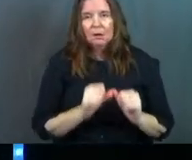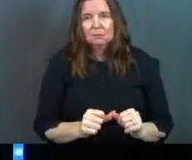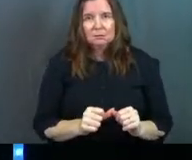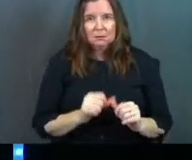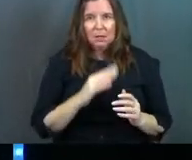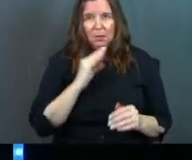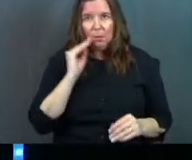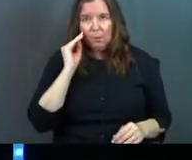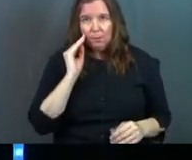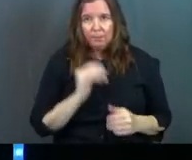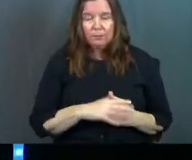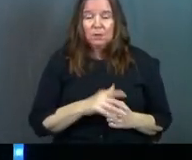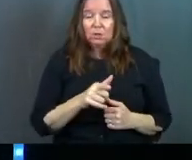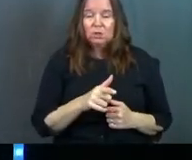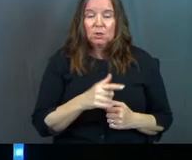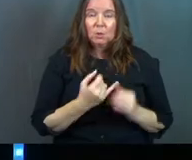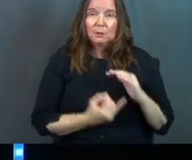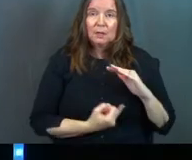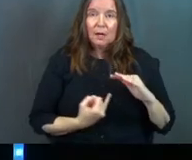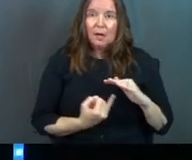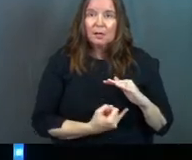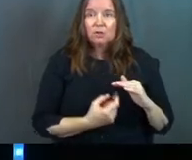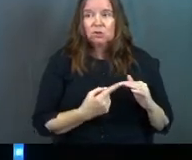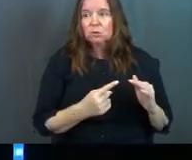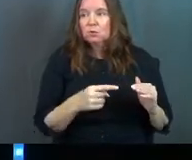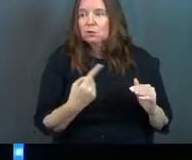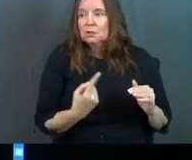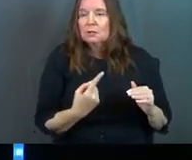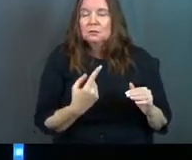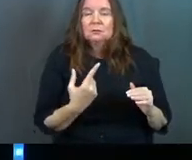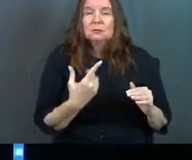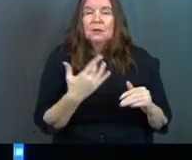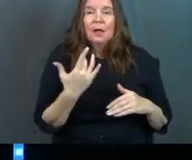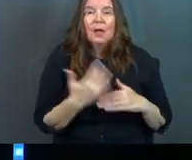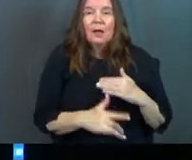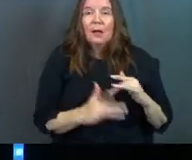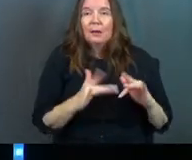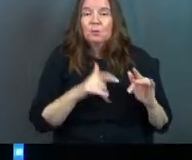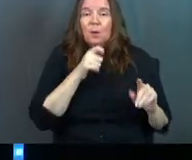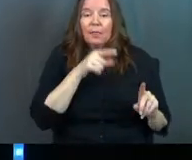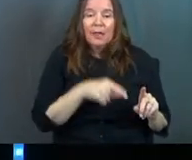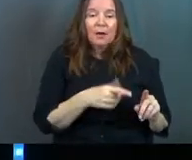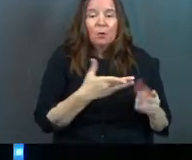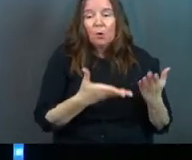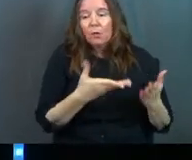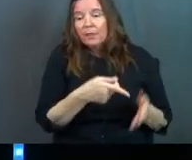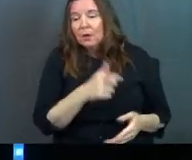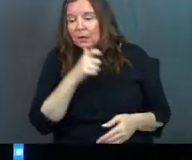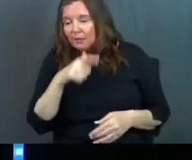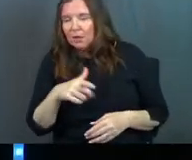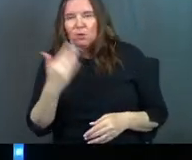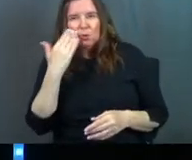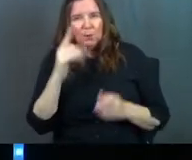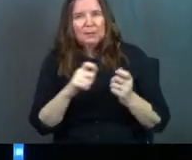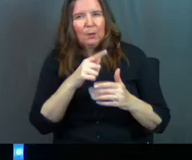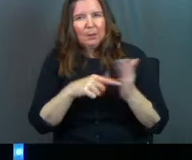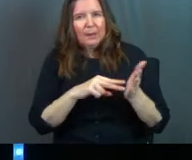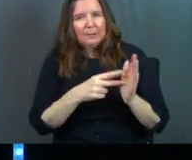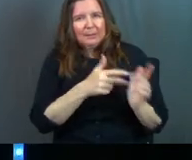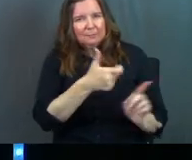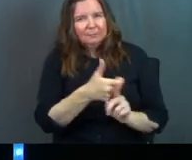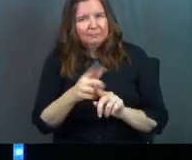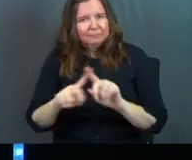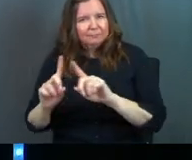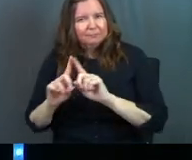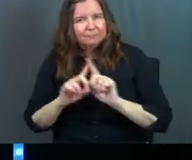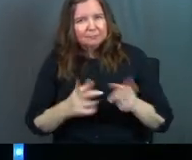in the home. She was isolated. She was just absent. She just wasn't there. She was there but she wasn't there and you know exactly what that means.